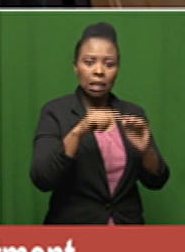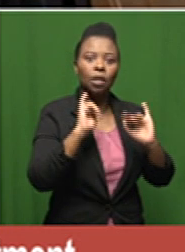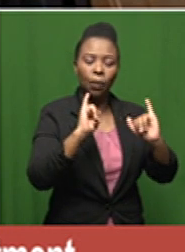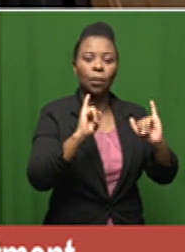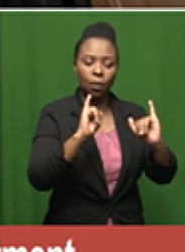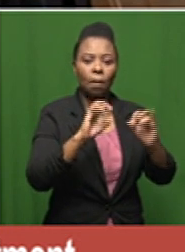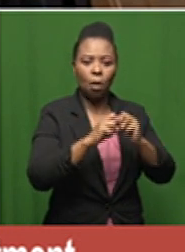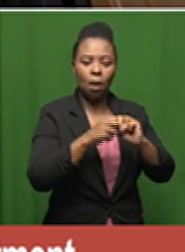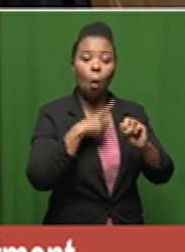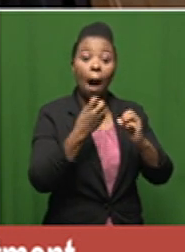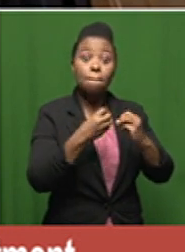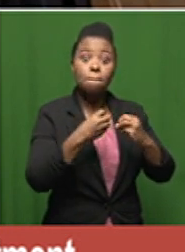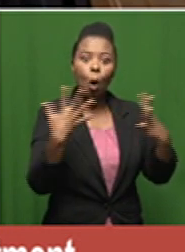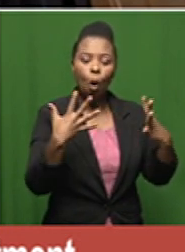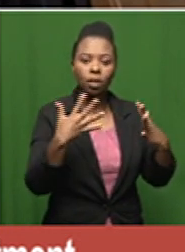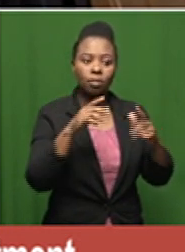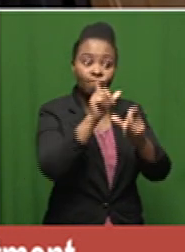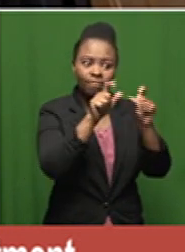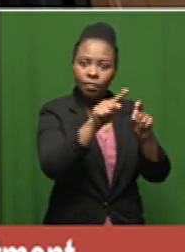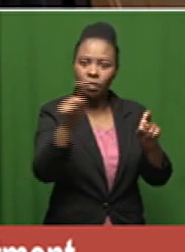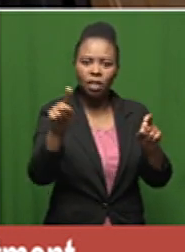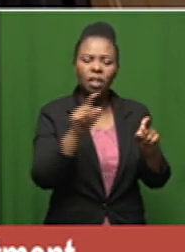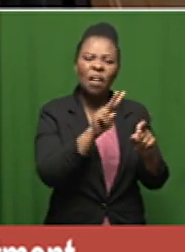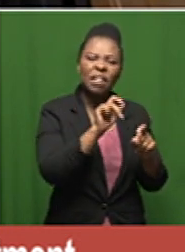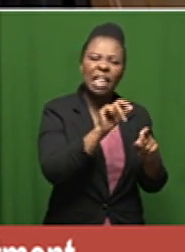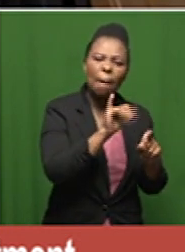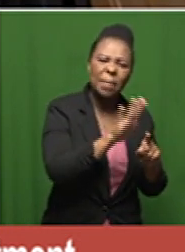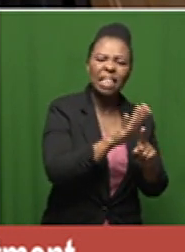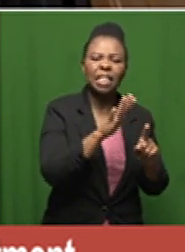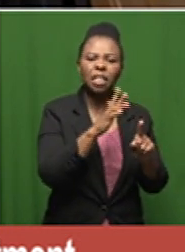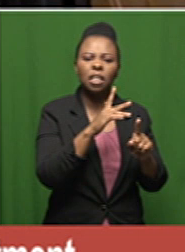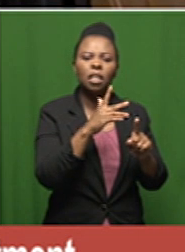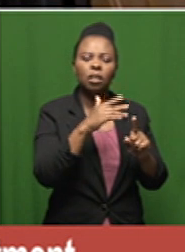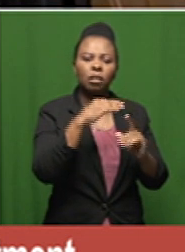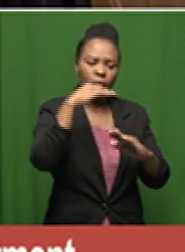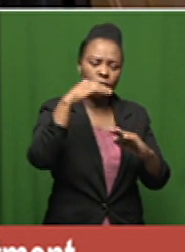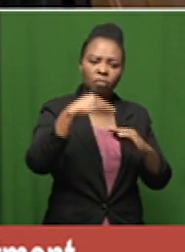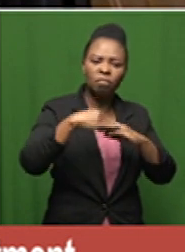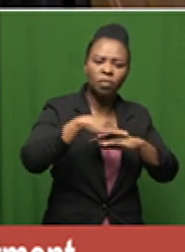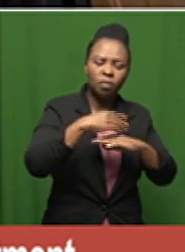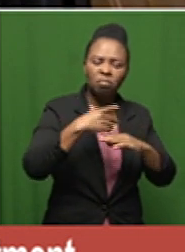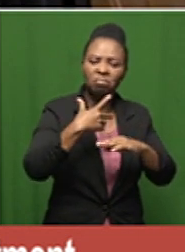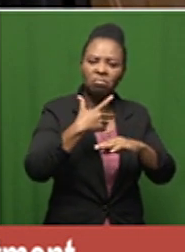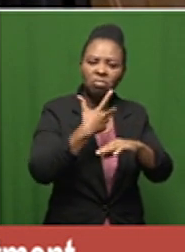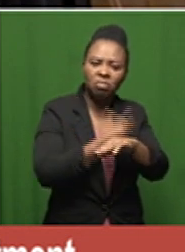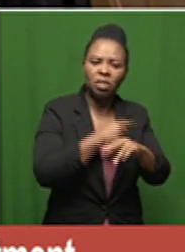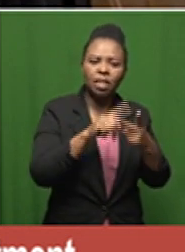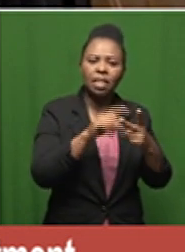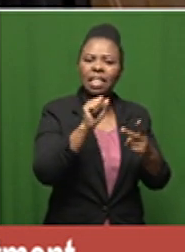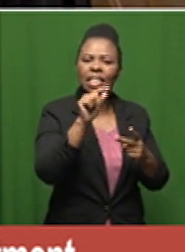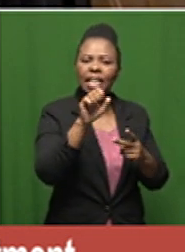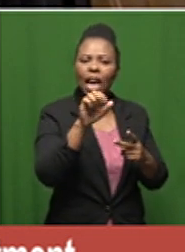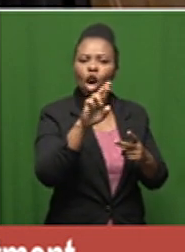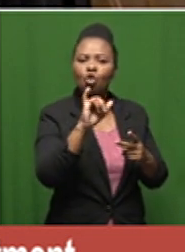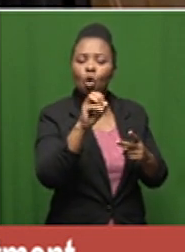most patients the first thing that we do besides all the vitamins and everything that we put down the blood thinners um corticosteroids are probably